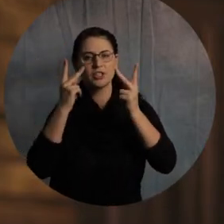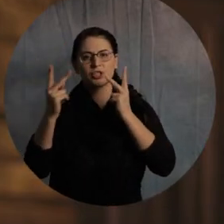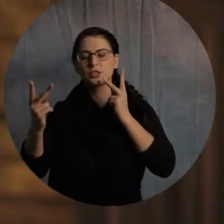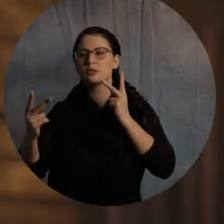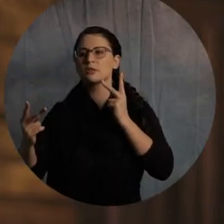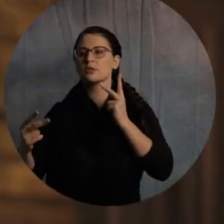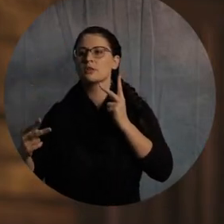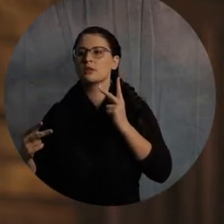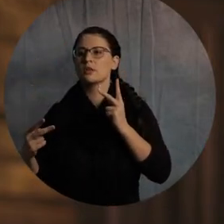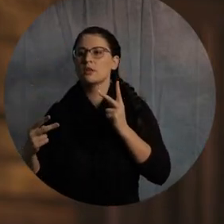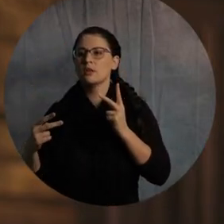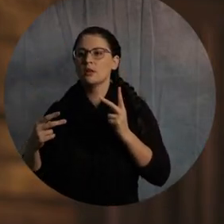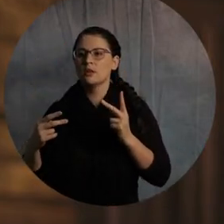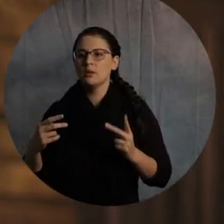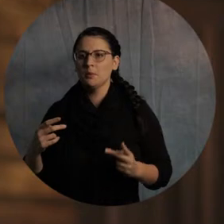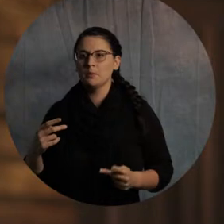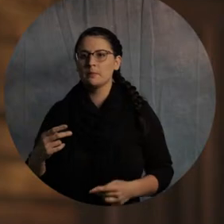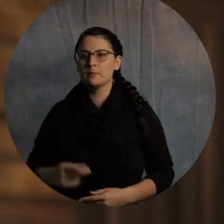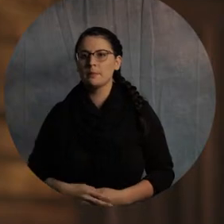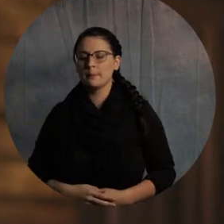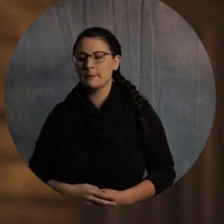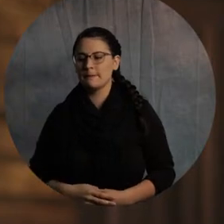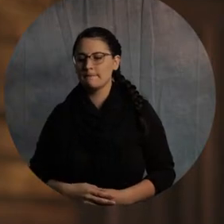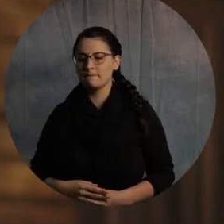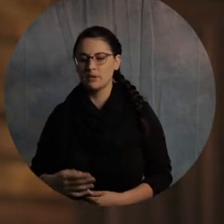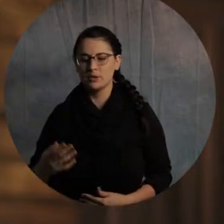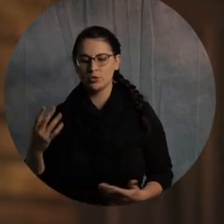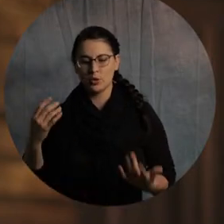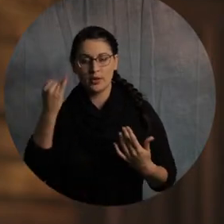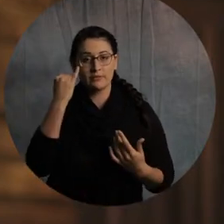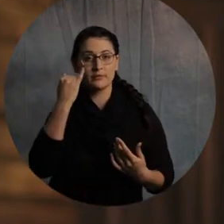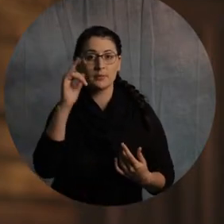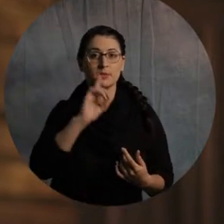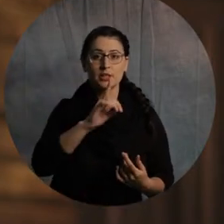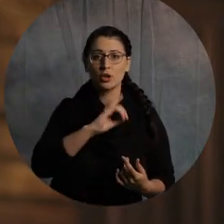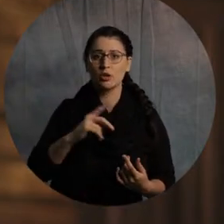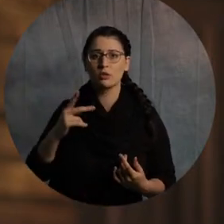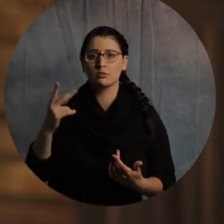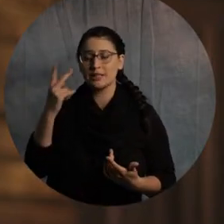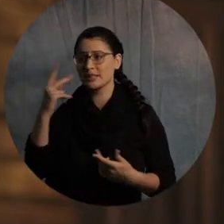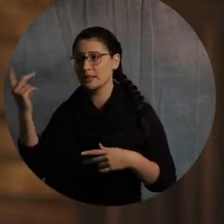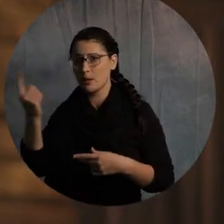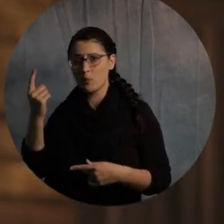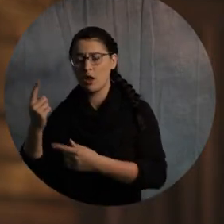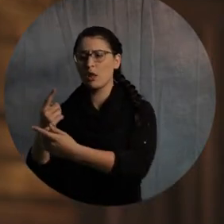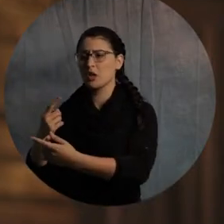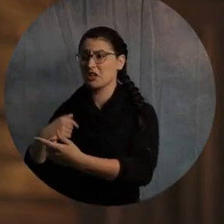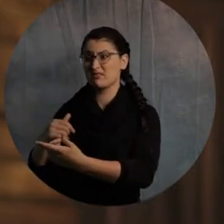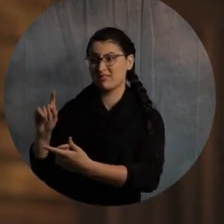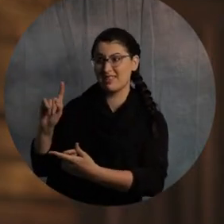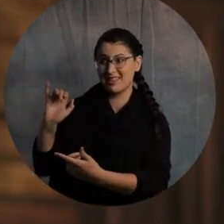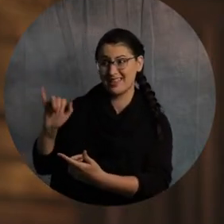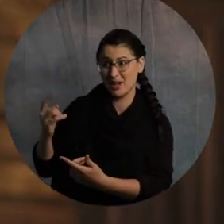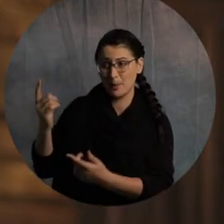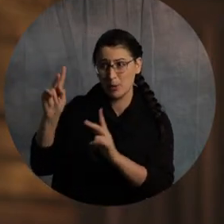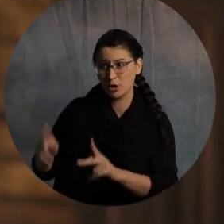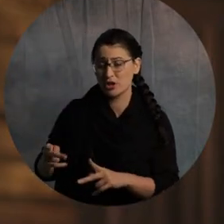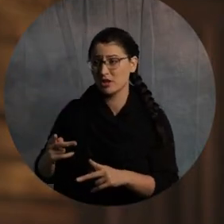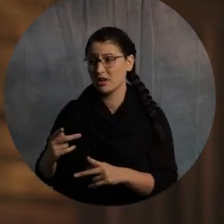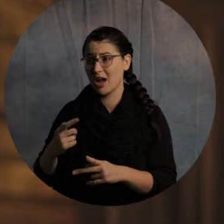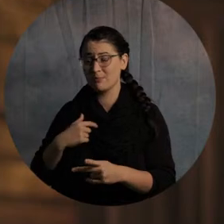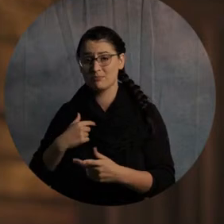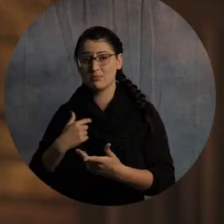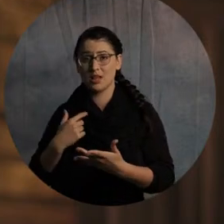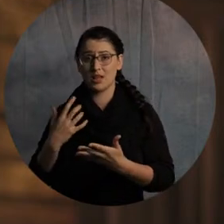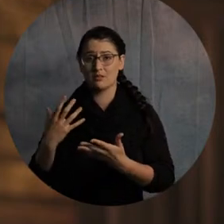that I really want to marry, or is this someone that I really just am attracted to sexually,